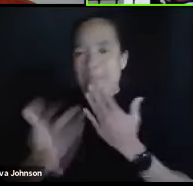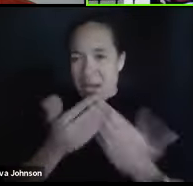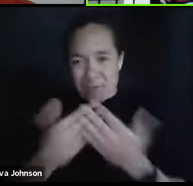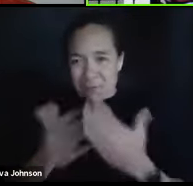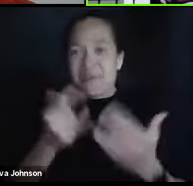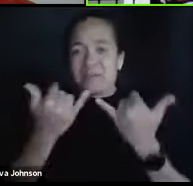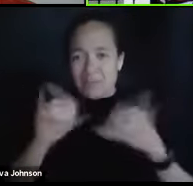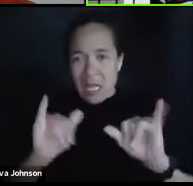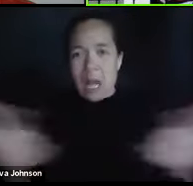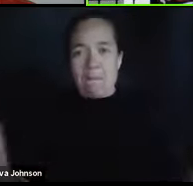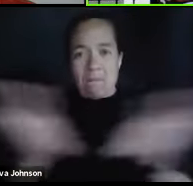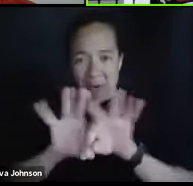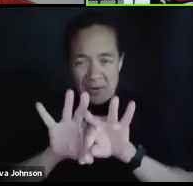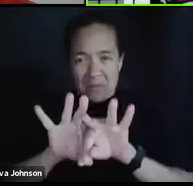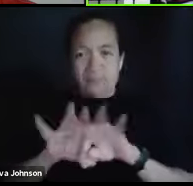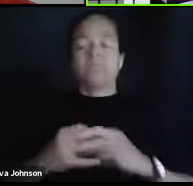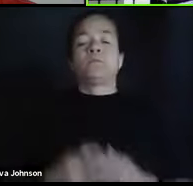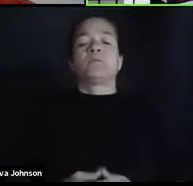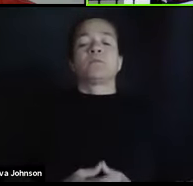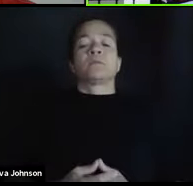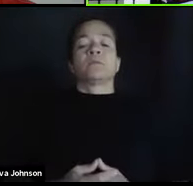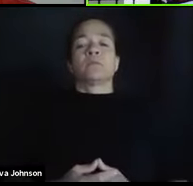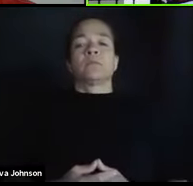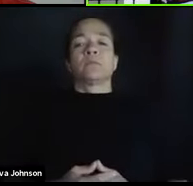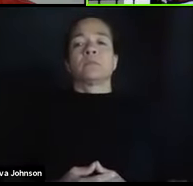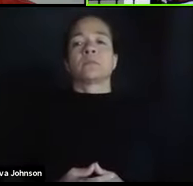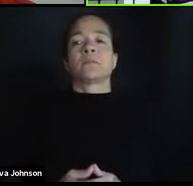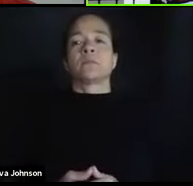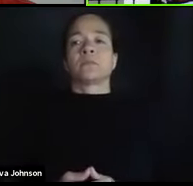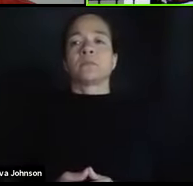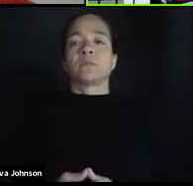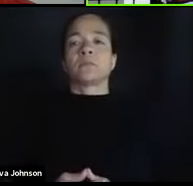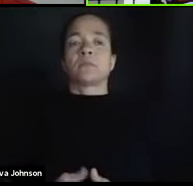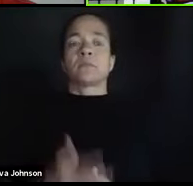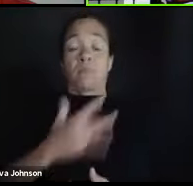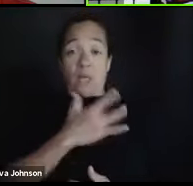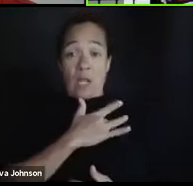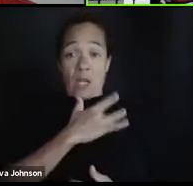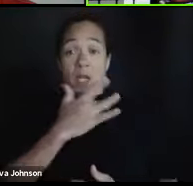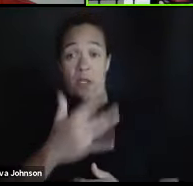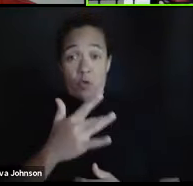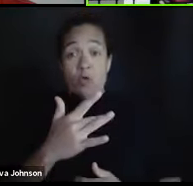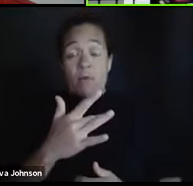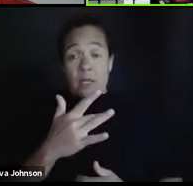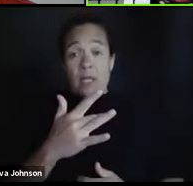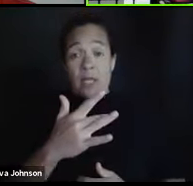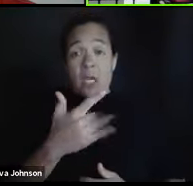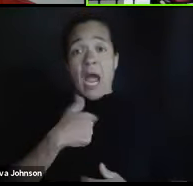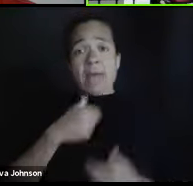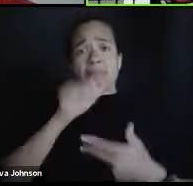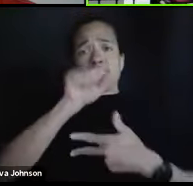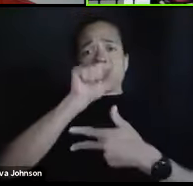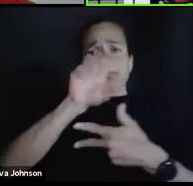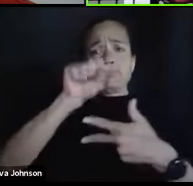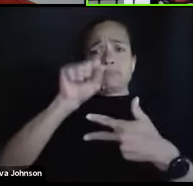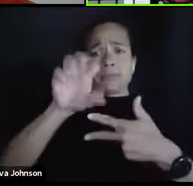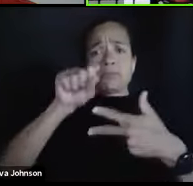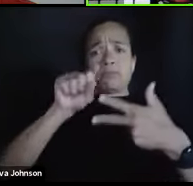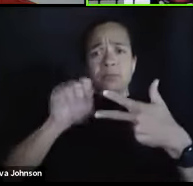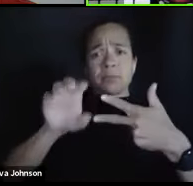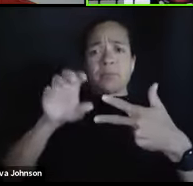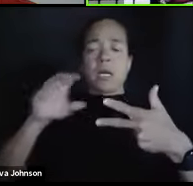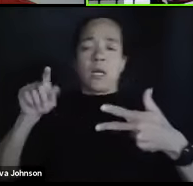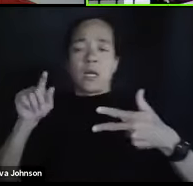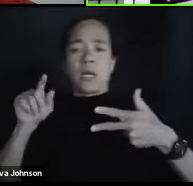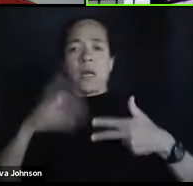normally I would give you the top three points my faculty